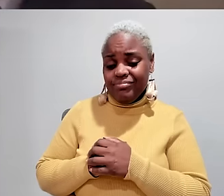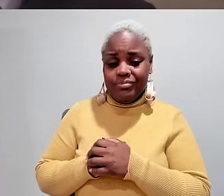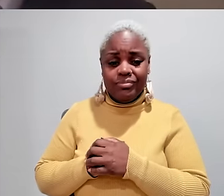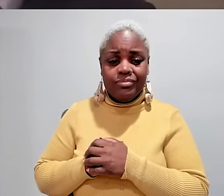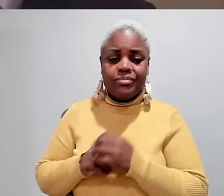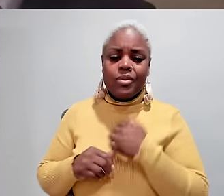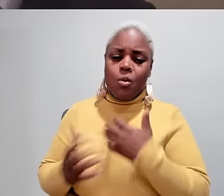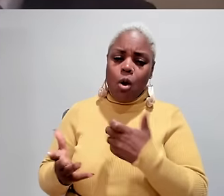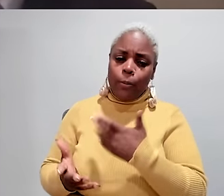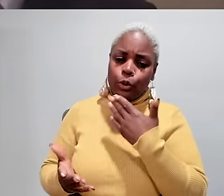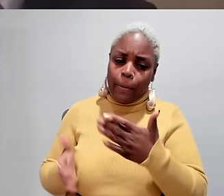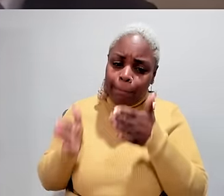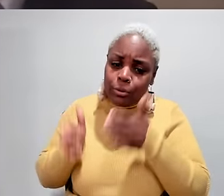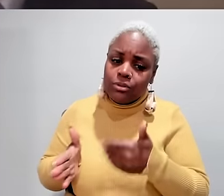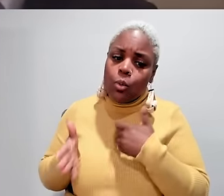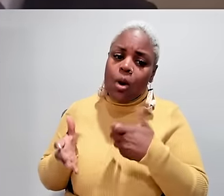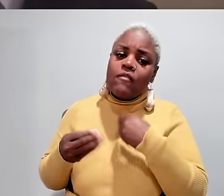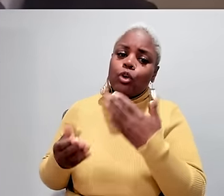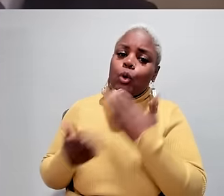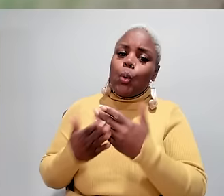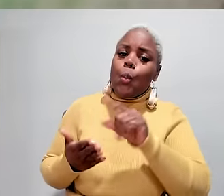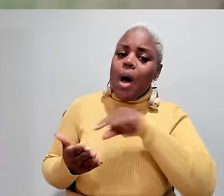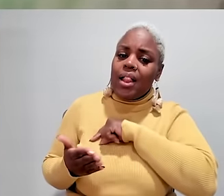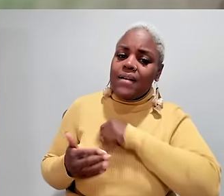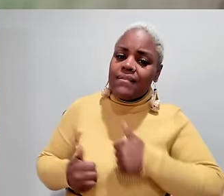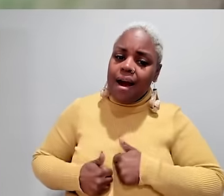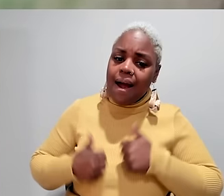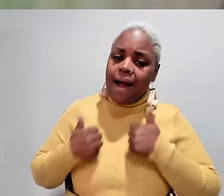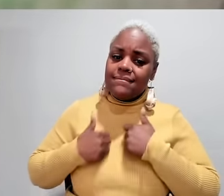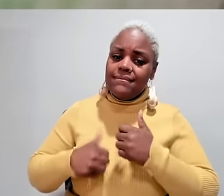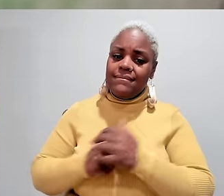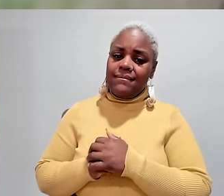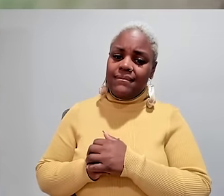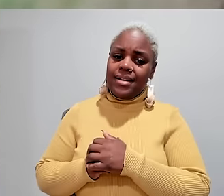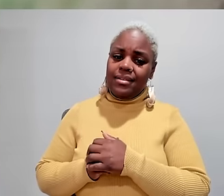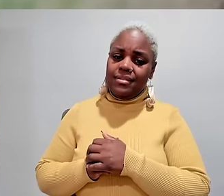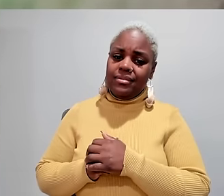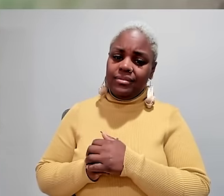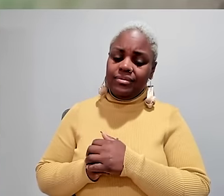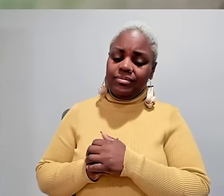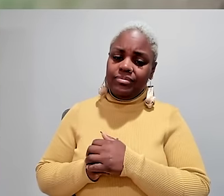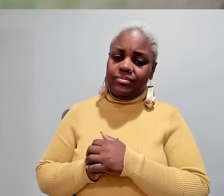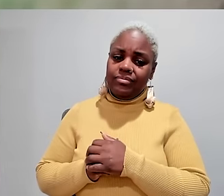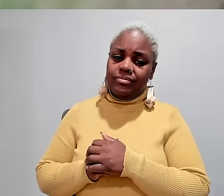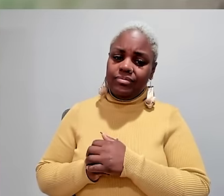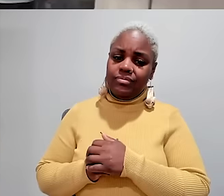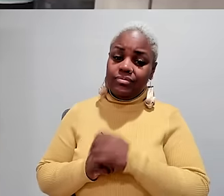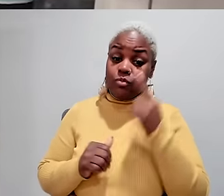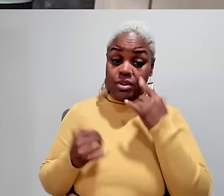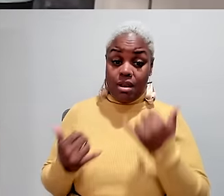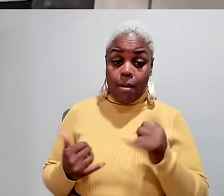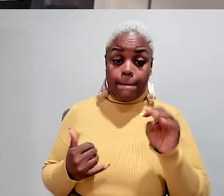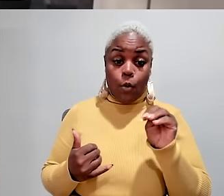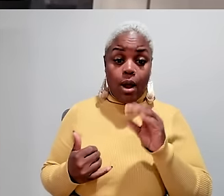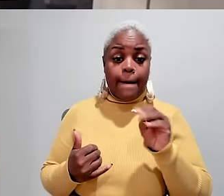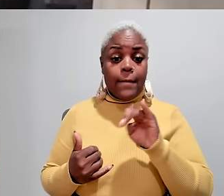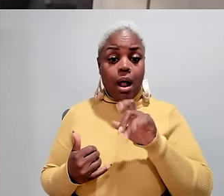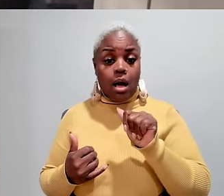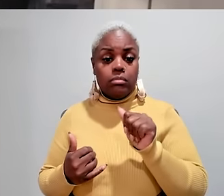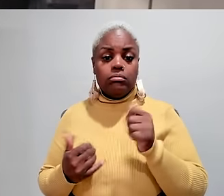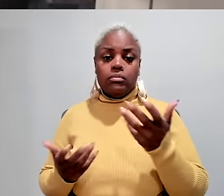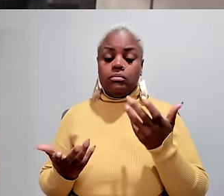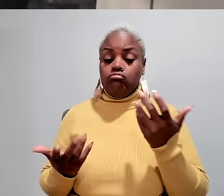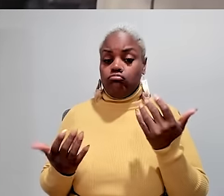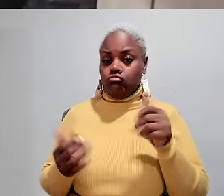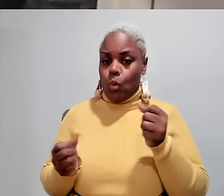I want her to be a good person. I want her to have a good quality of life. JARED For now,